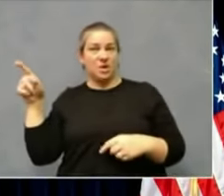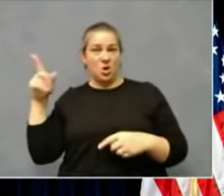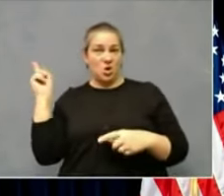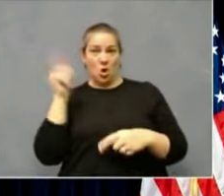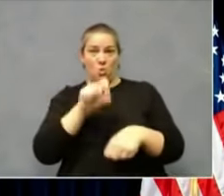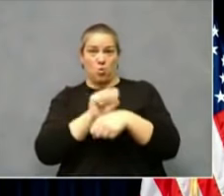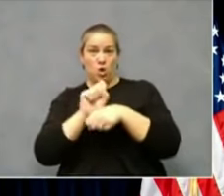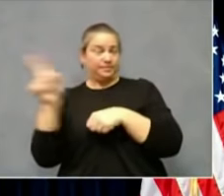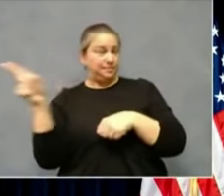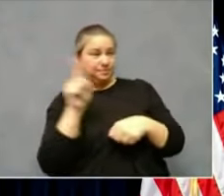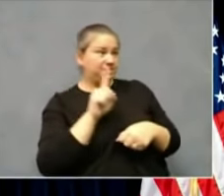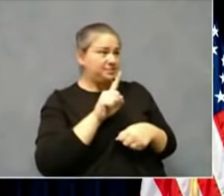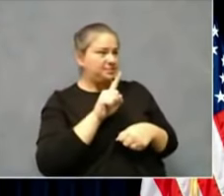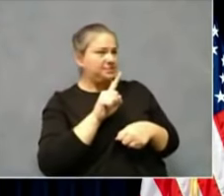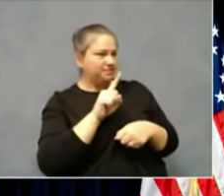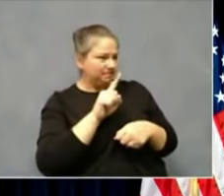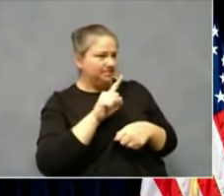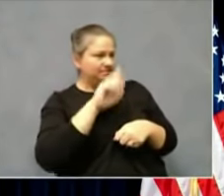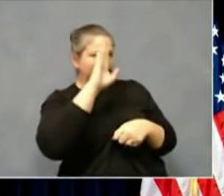see people die from.